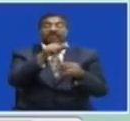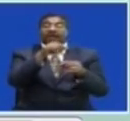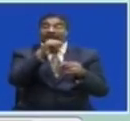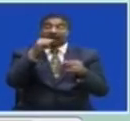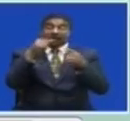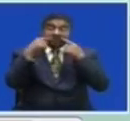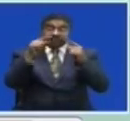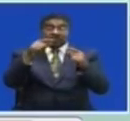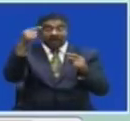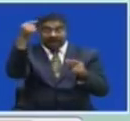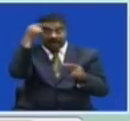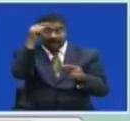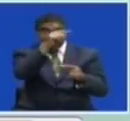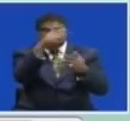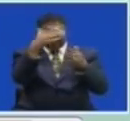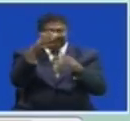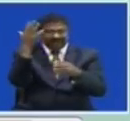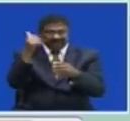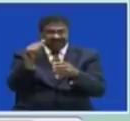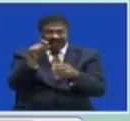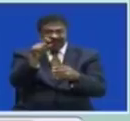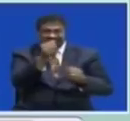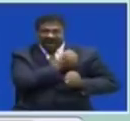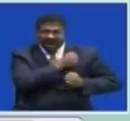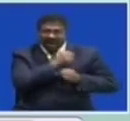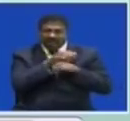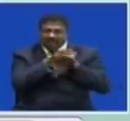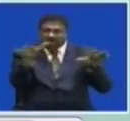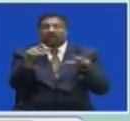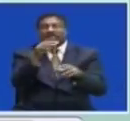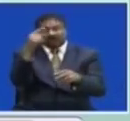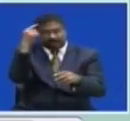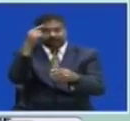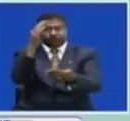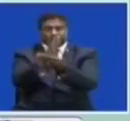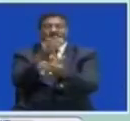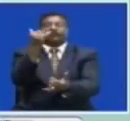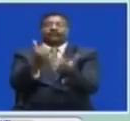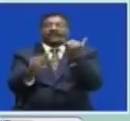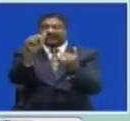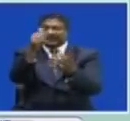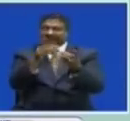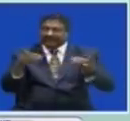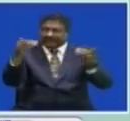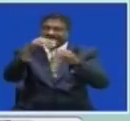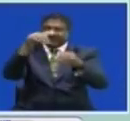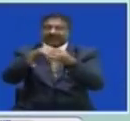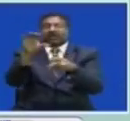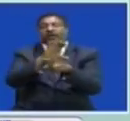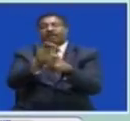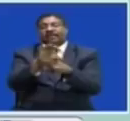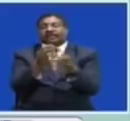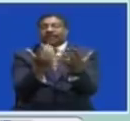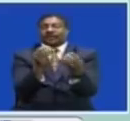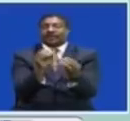Tonight Government Has contained The infestation And spread Of the four army wounds In all the ten districts Of the copper belt We have